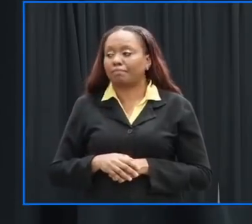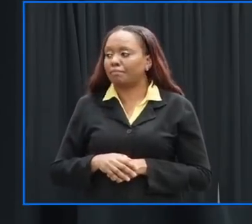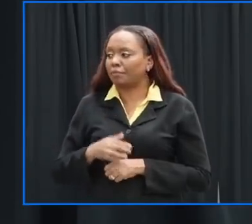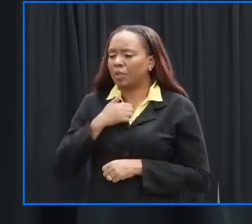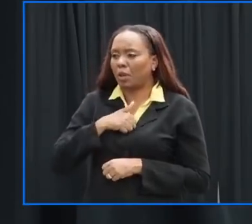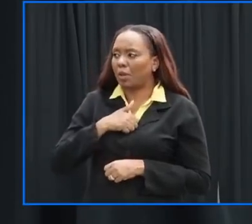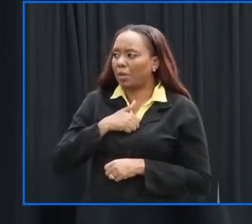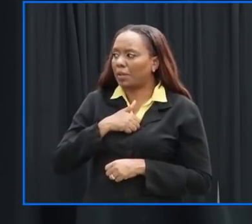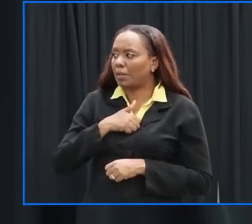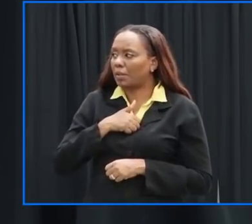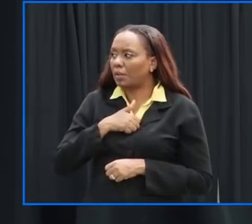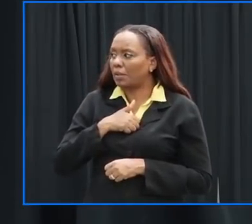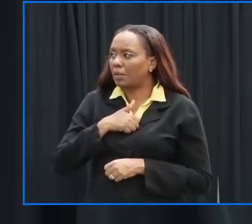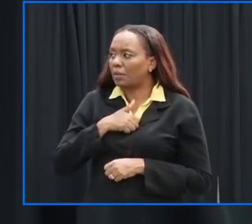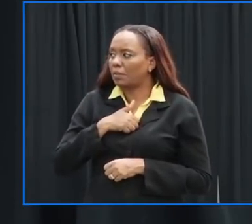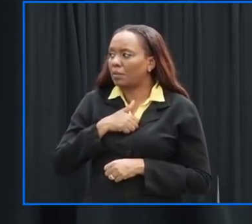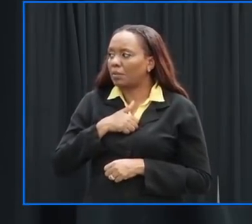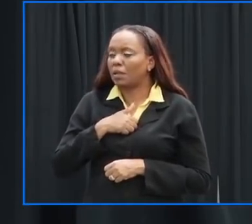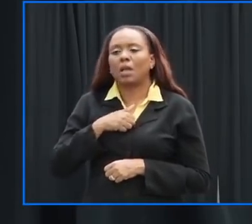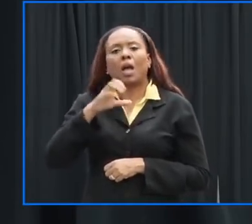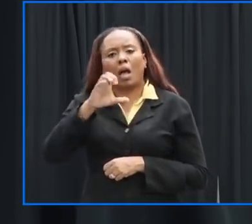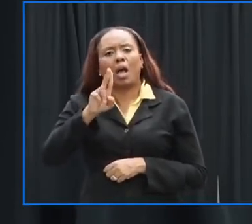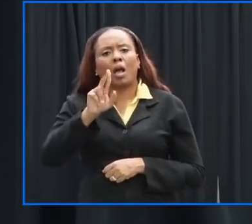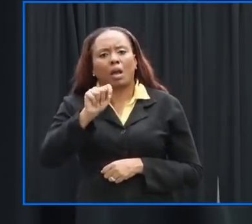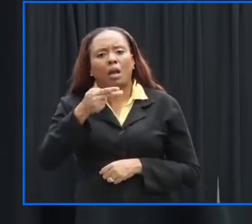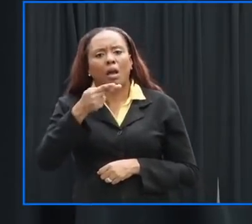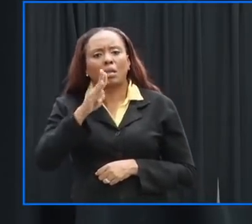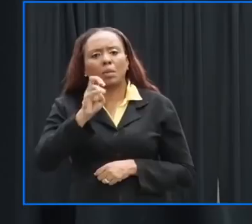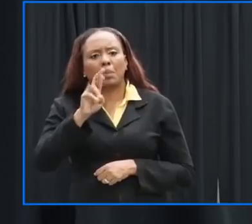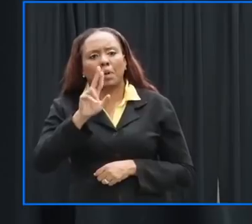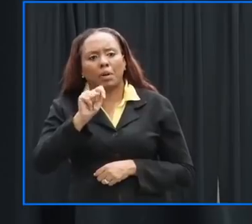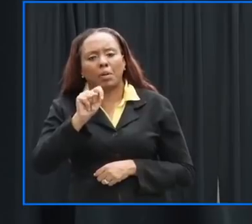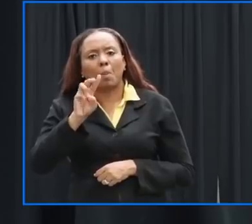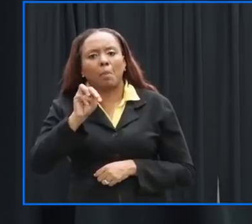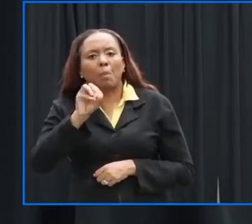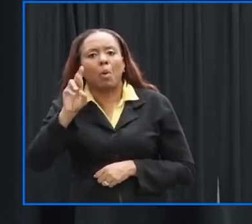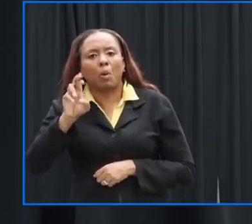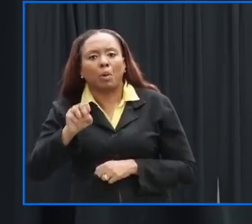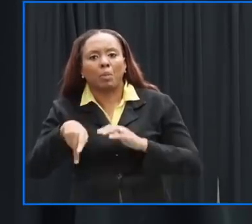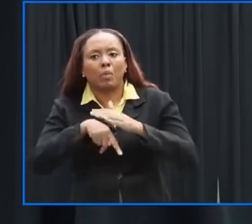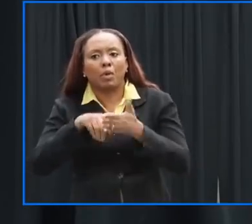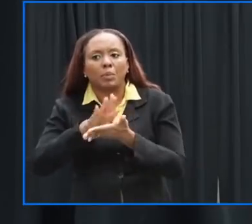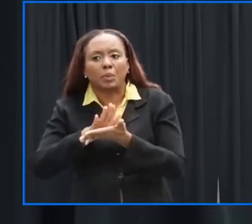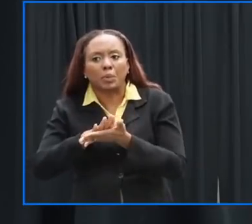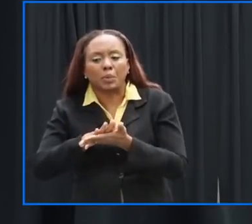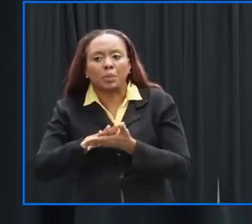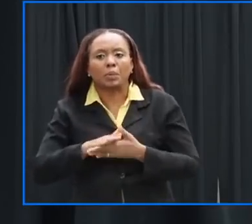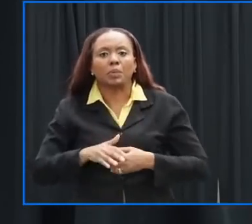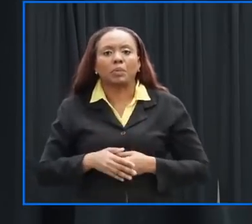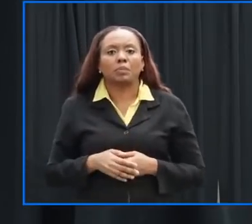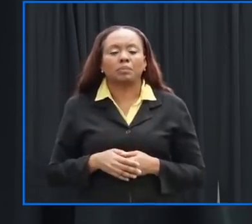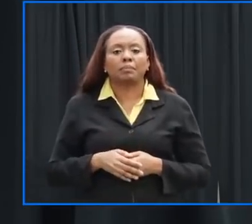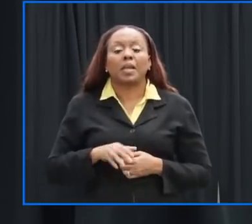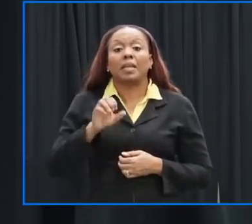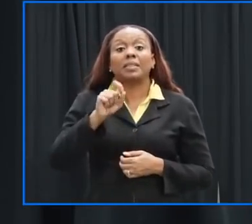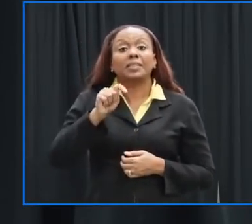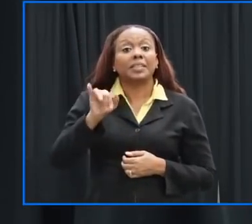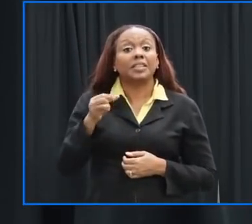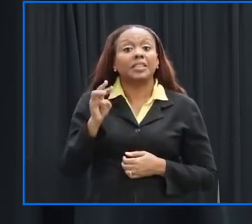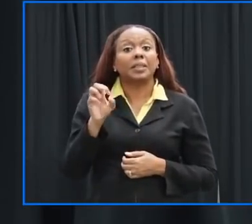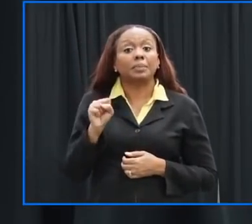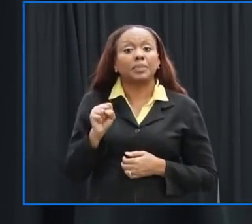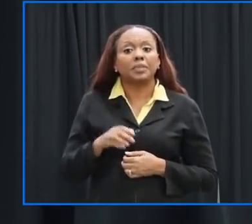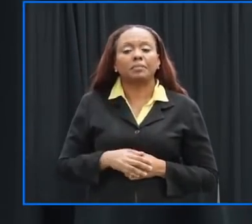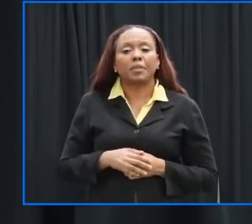that's not that's in george we have cuthbert moore primary in saint james we